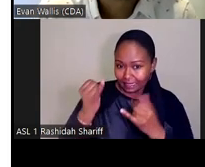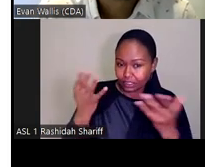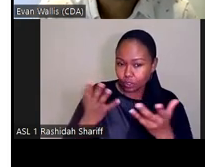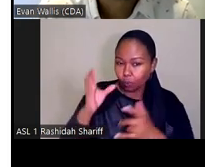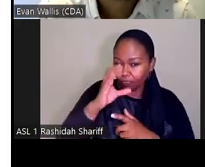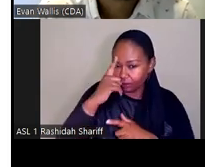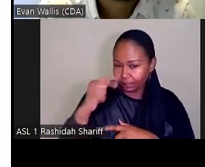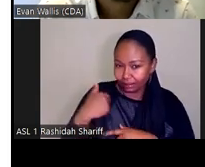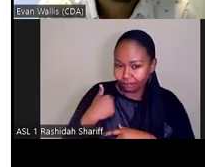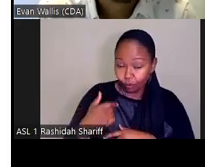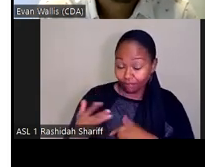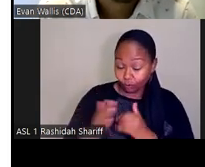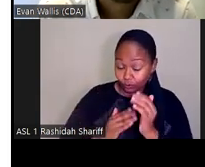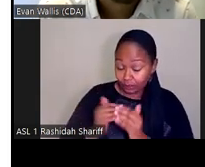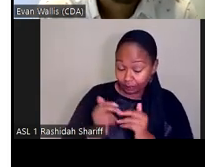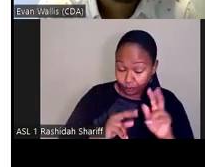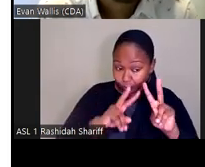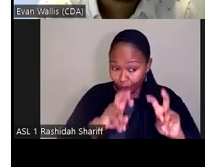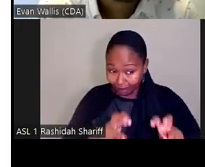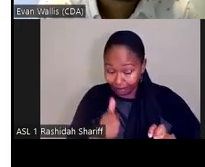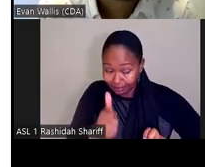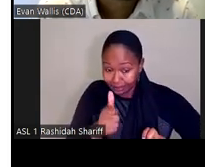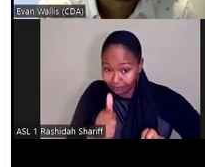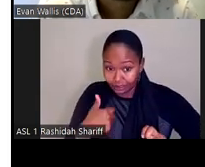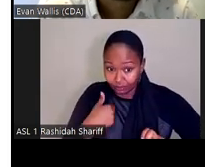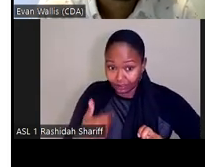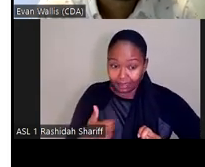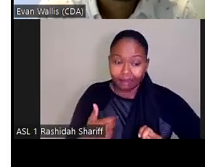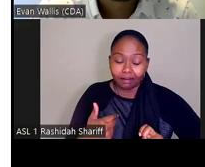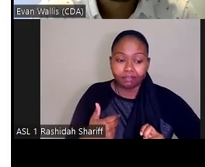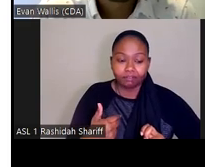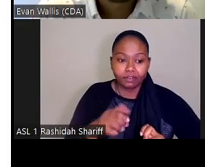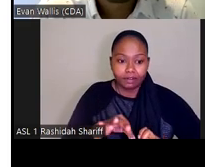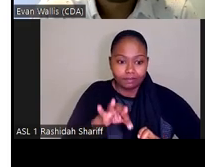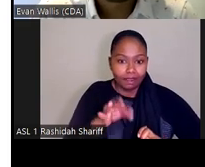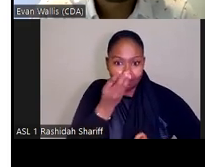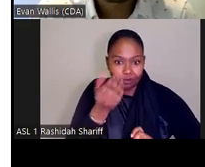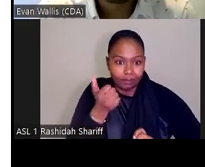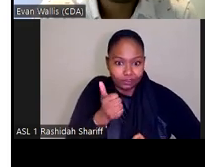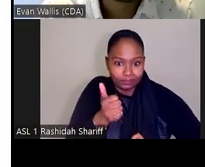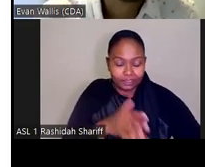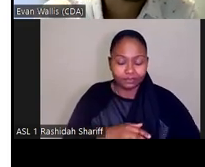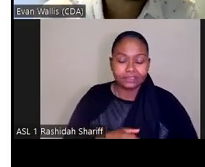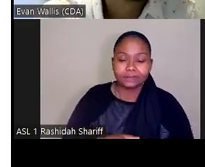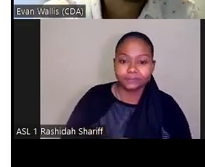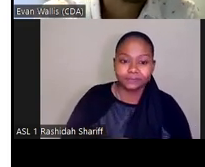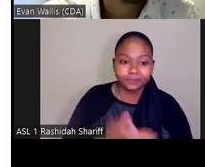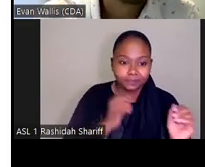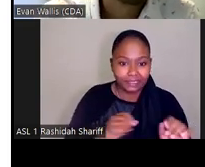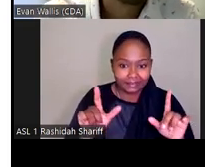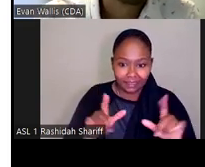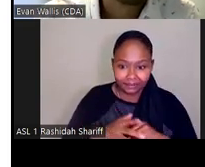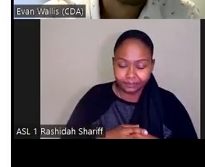feels comfortable analyzing the data on their own and kind of drawing their own conclusions, this tool can be really useful. Next slide, please.